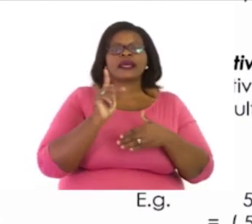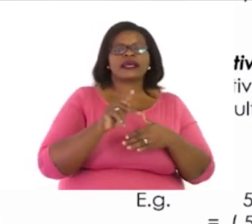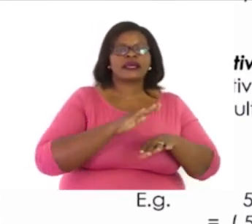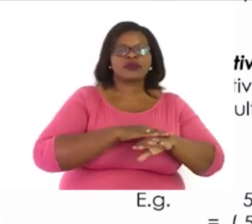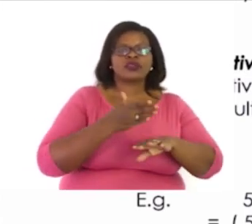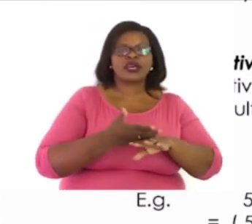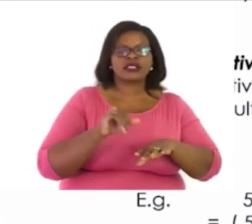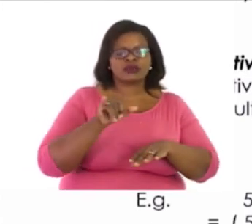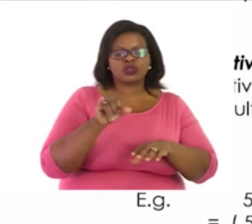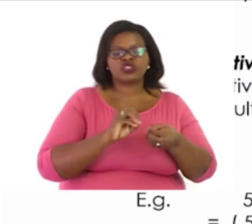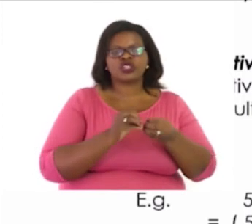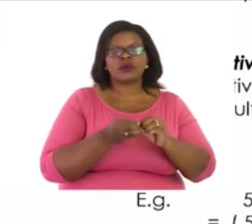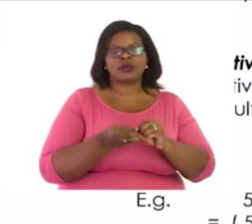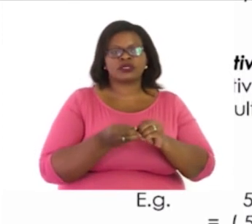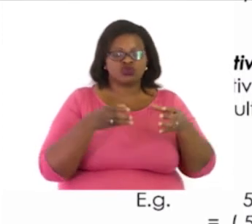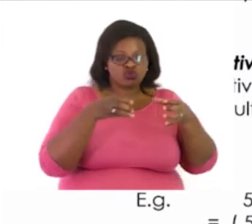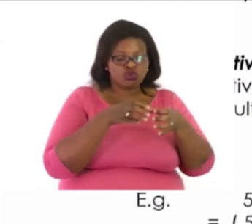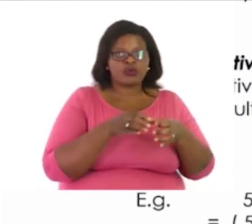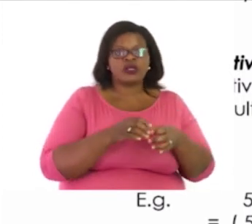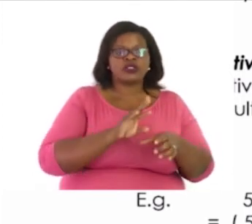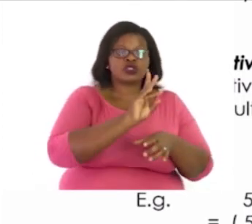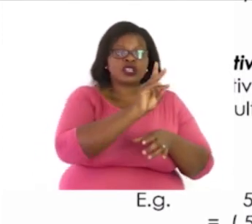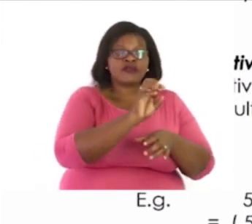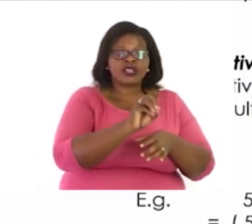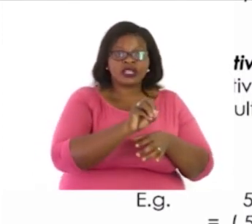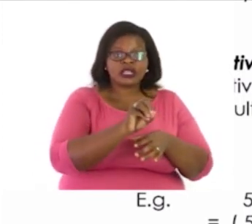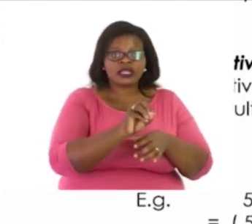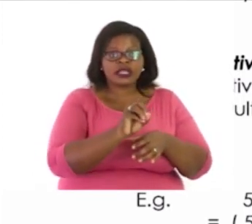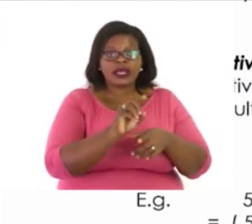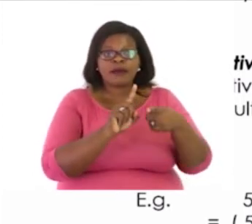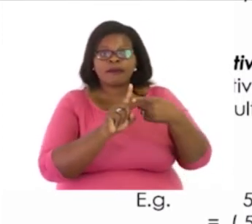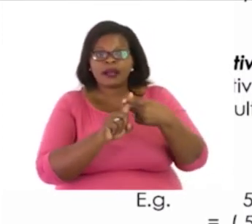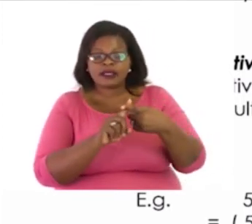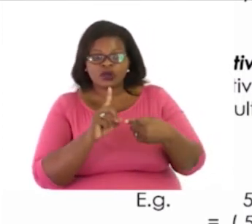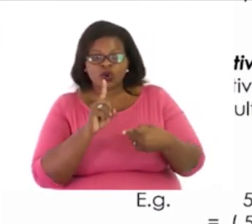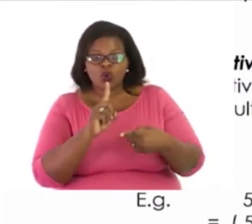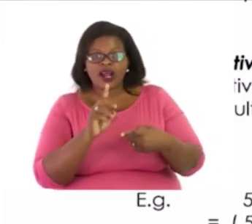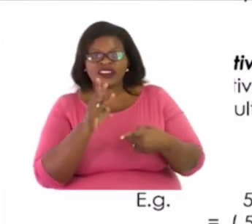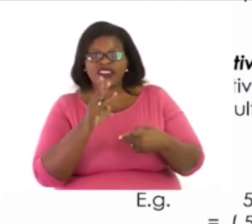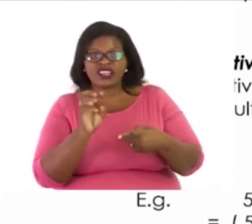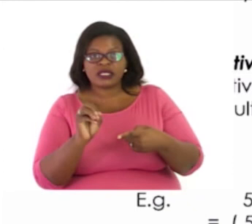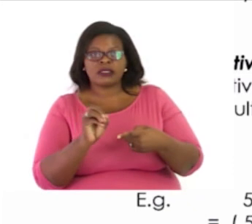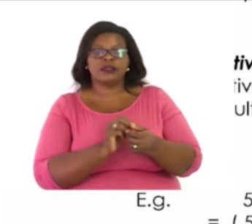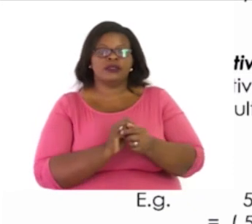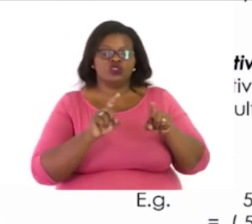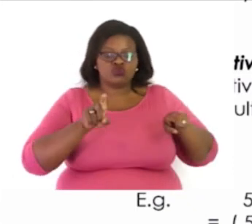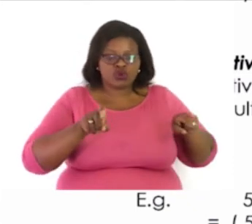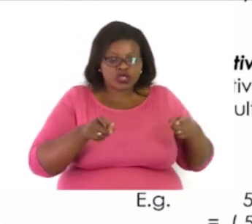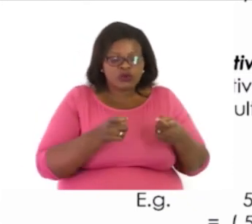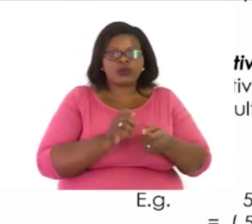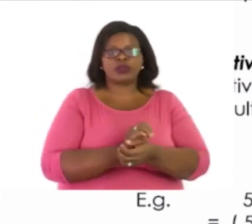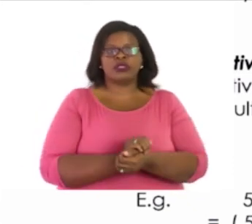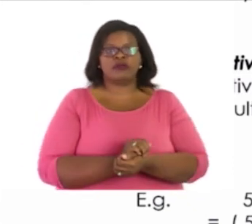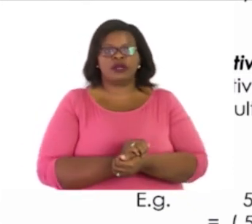we see. Let's group 70 with 130. We put 1,713